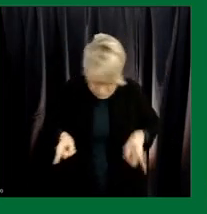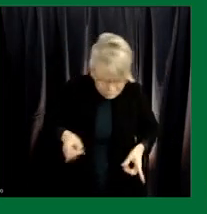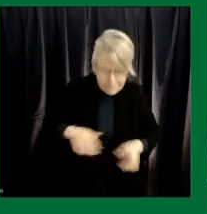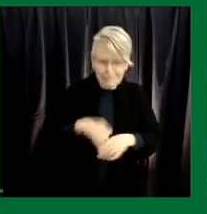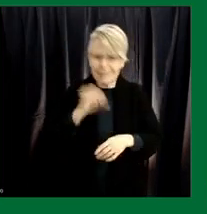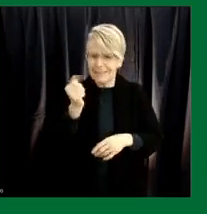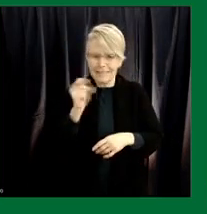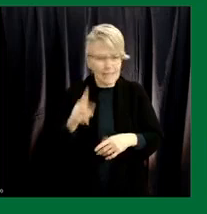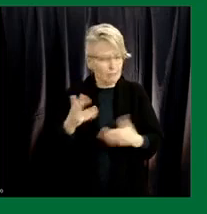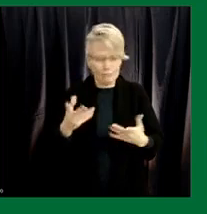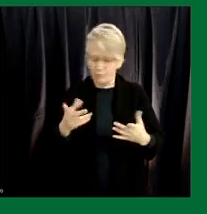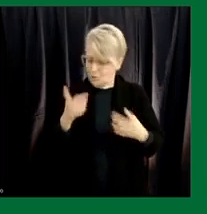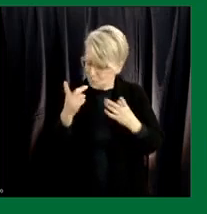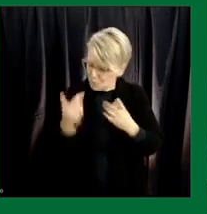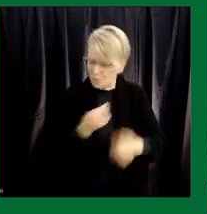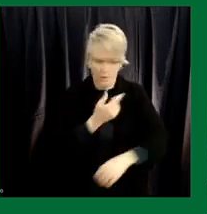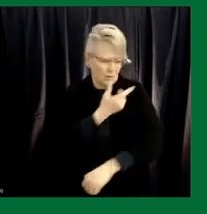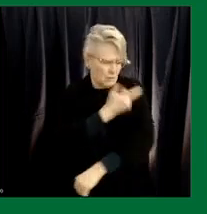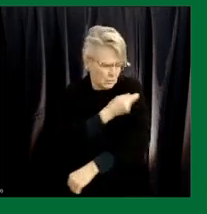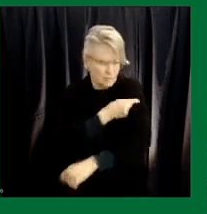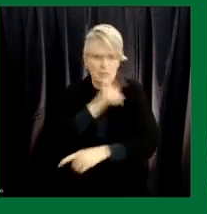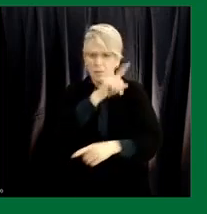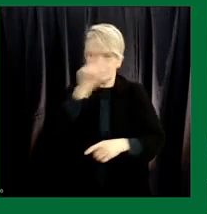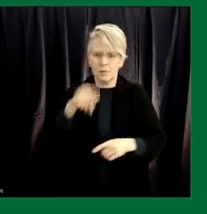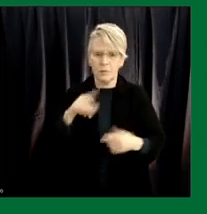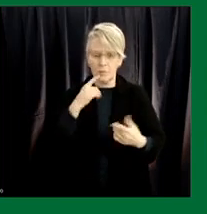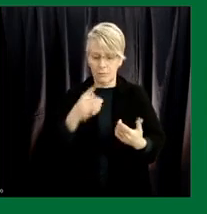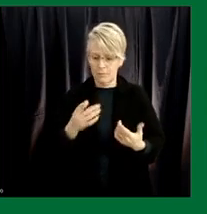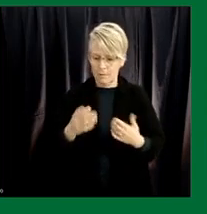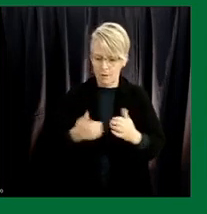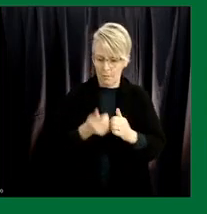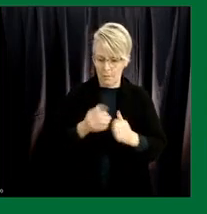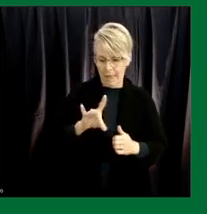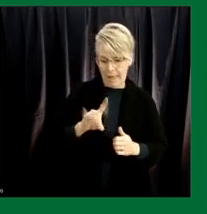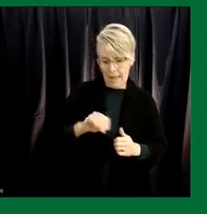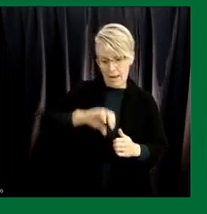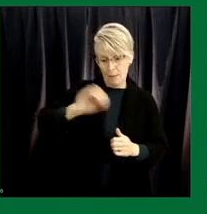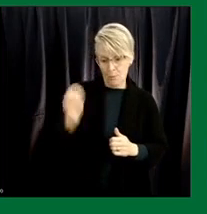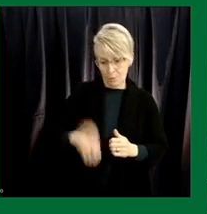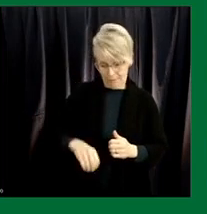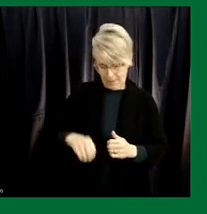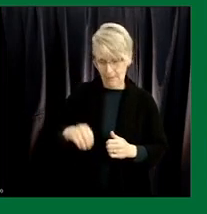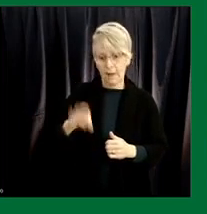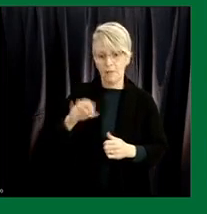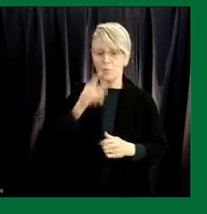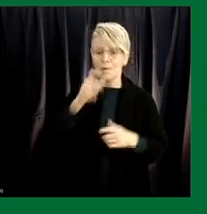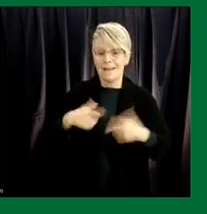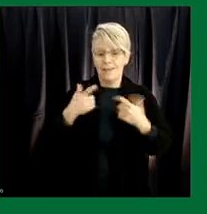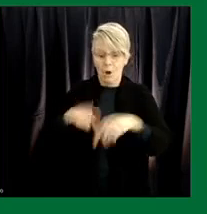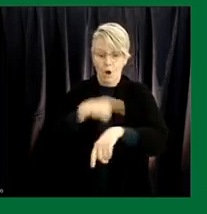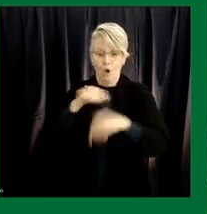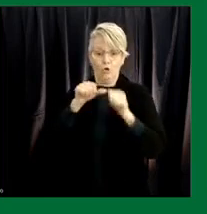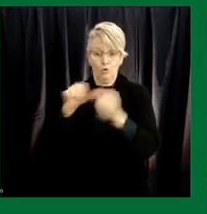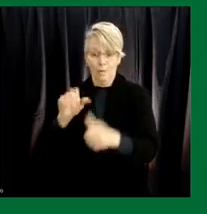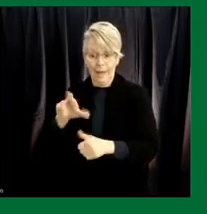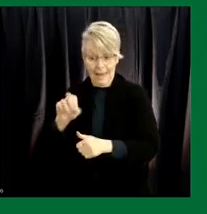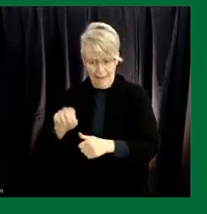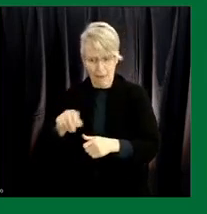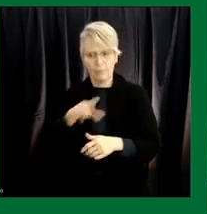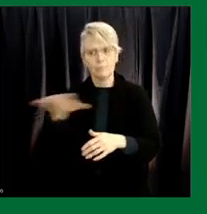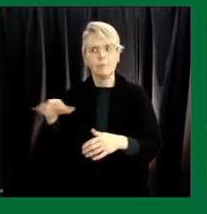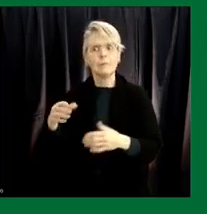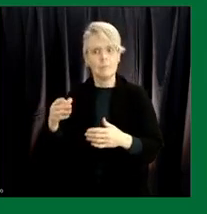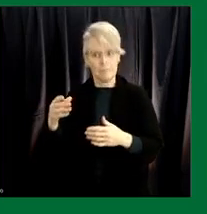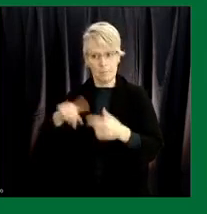completing first doses to 80 percent of long-term care residents now starting with second doses you know like the premier said being very